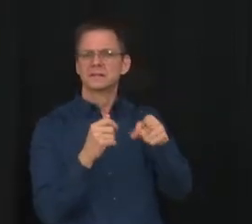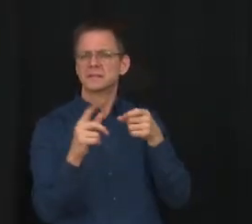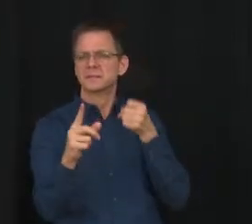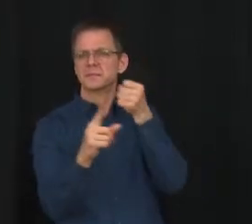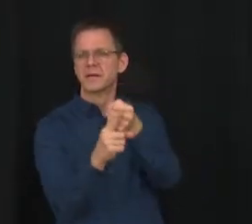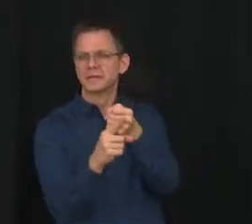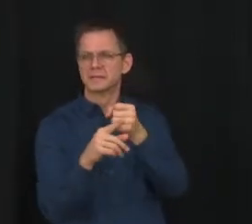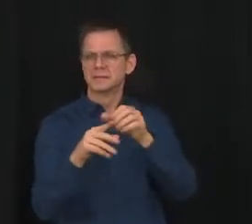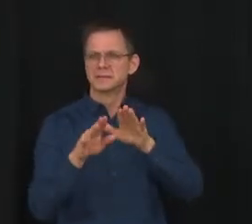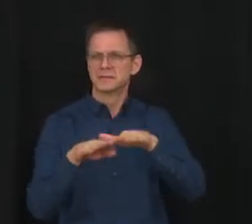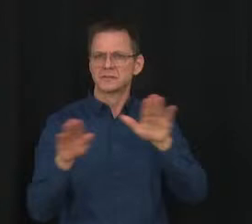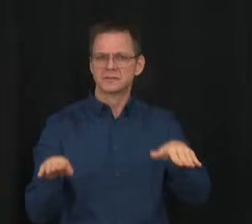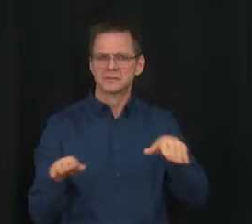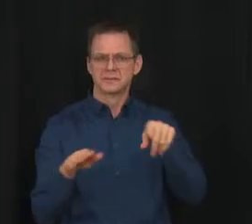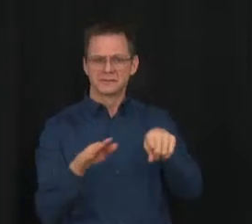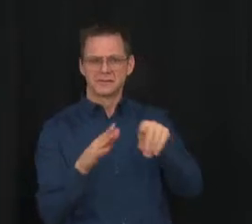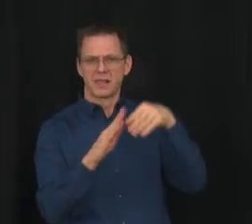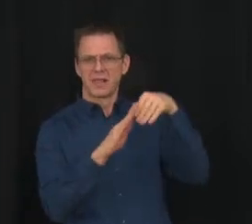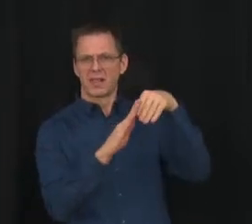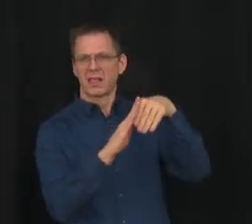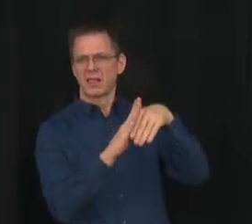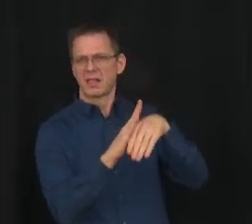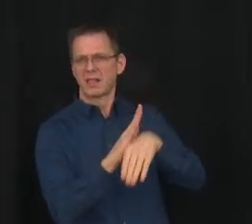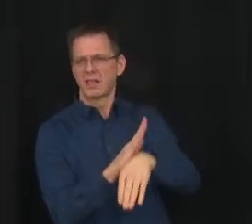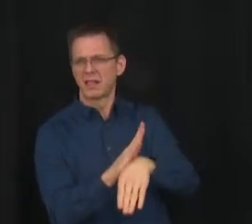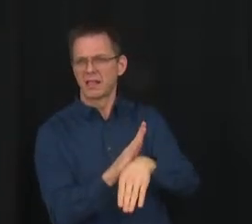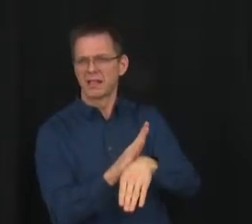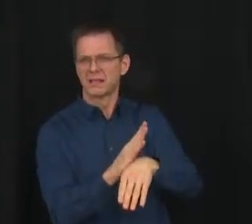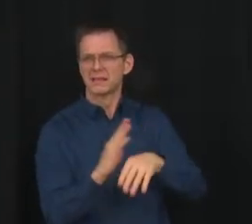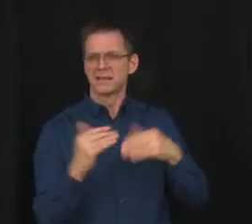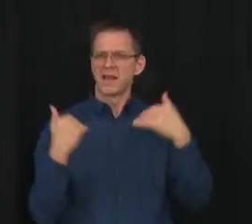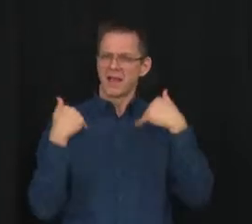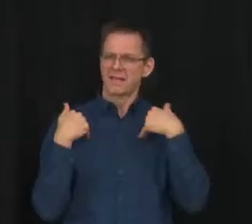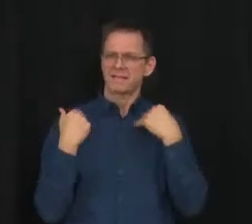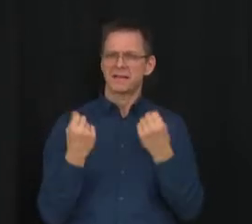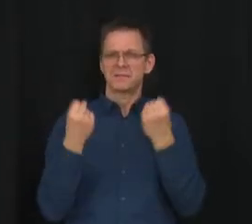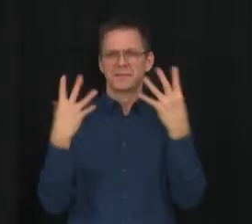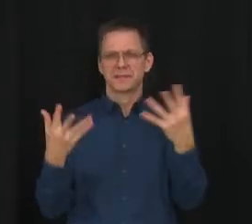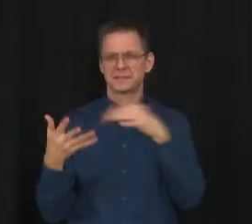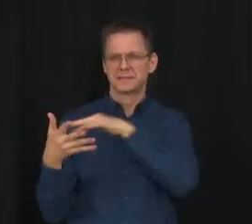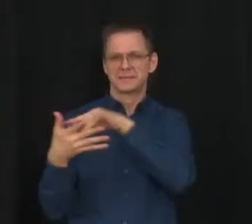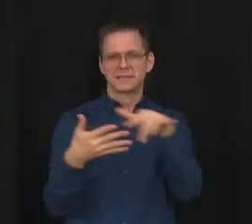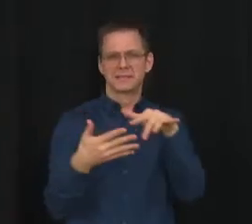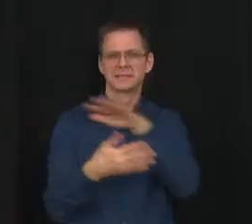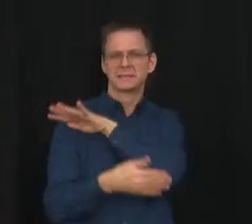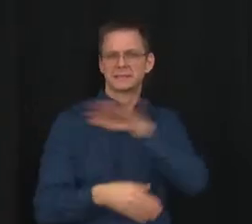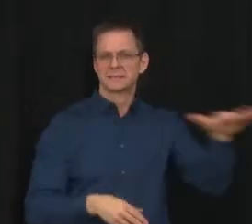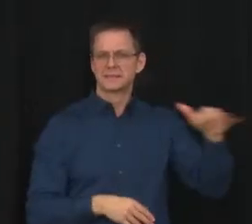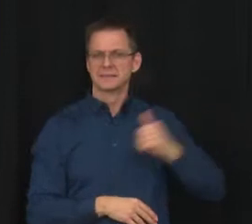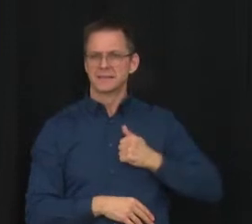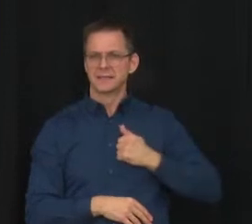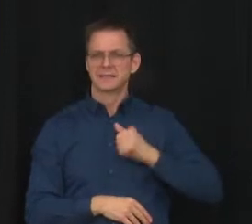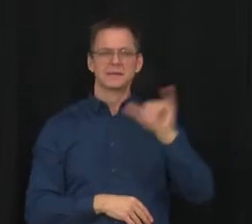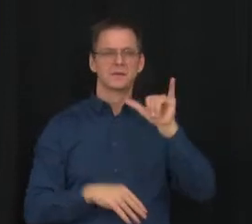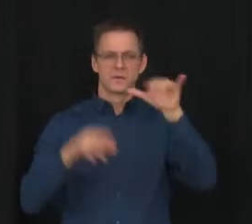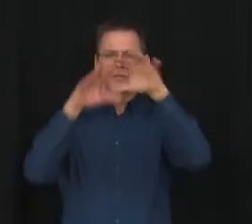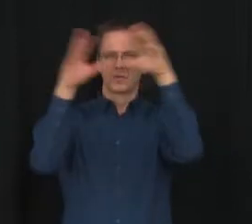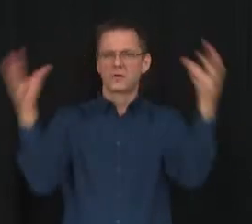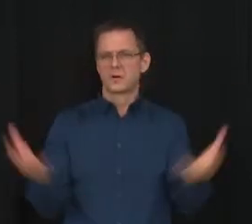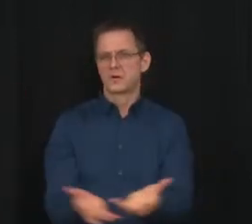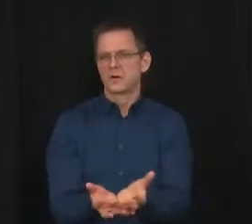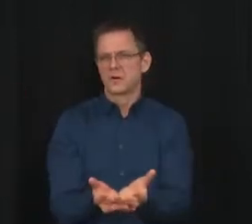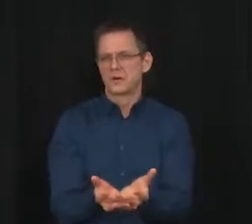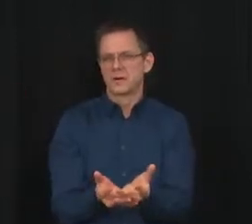data across not only Canada but across the world that is highlighting that. And we will certainly share that data